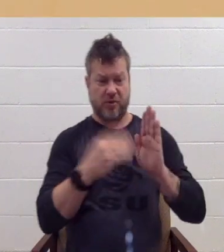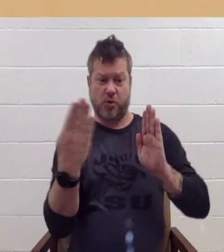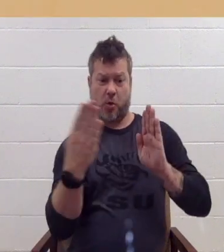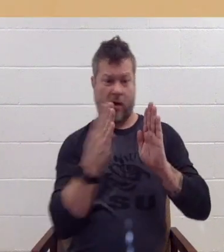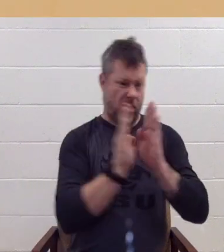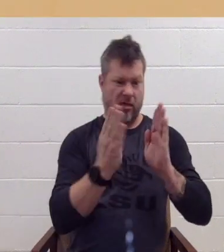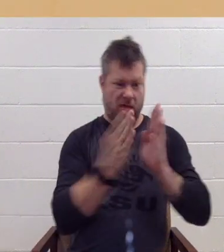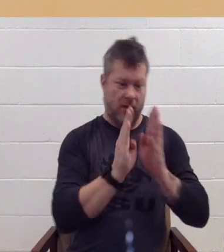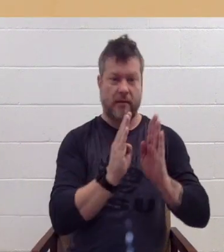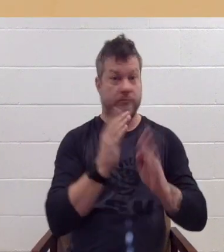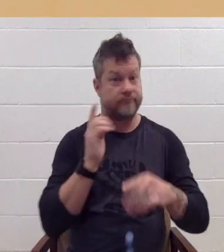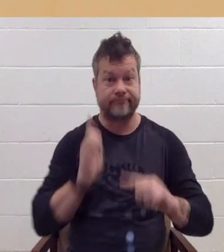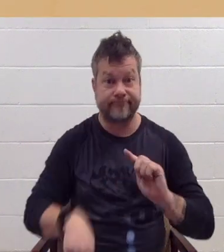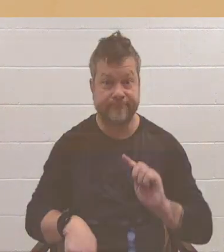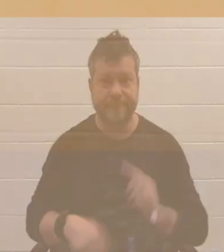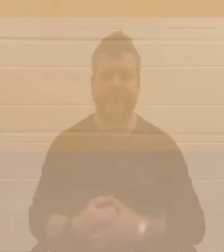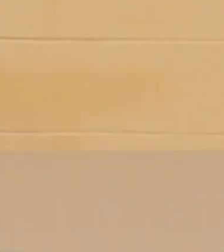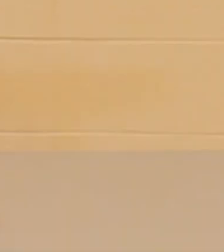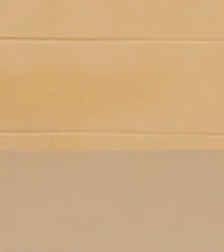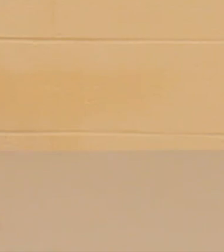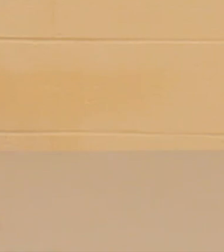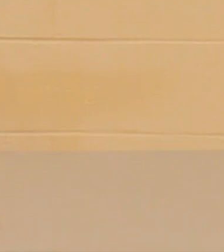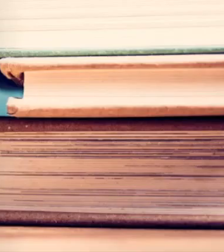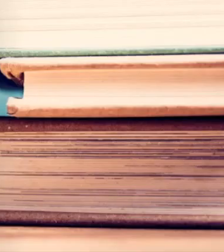Now for Xander with This Week in History.